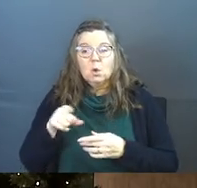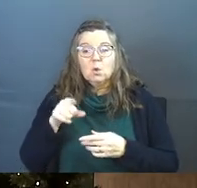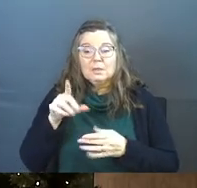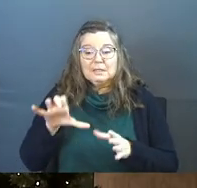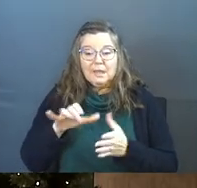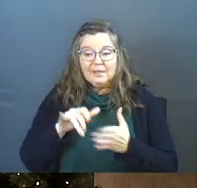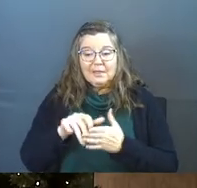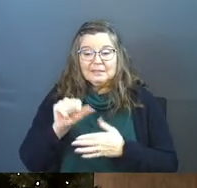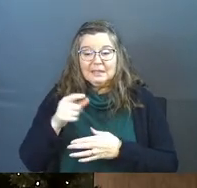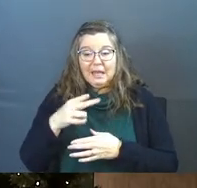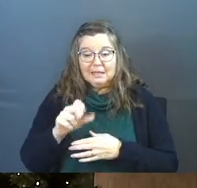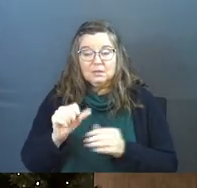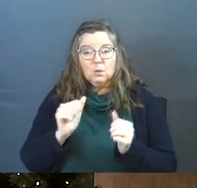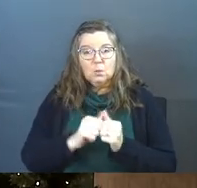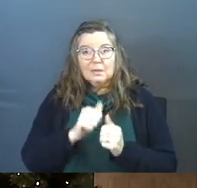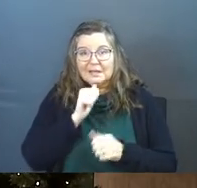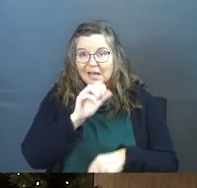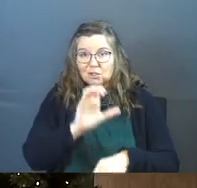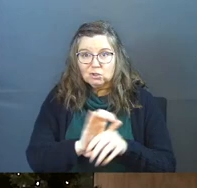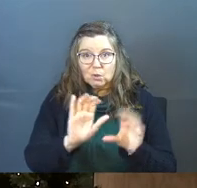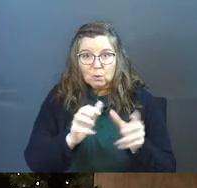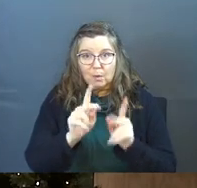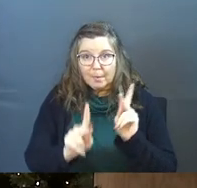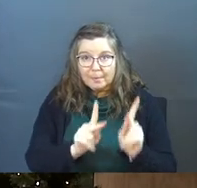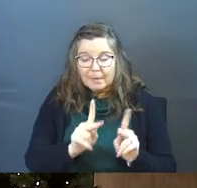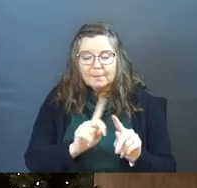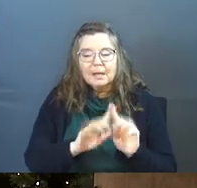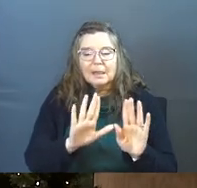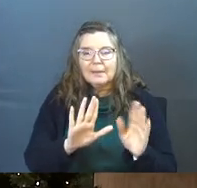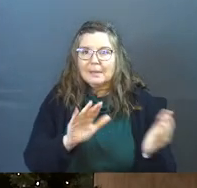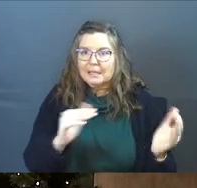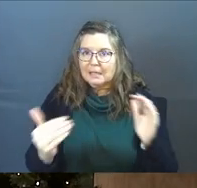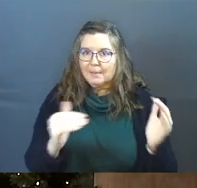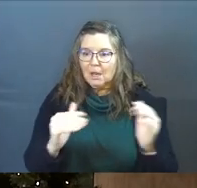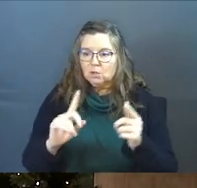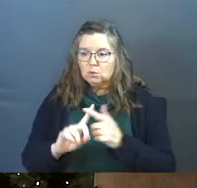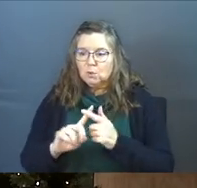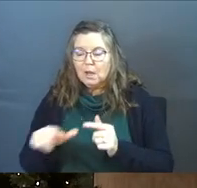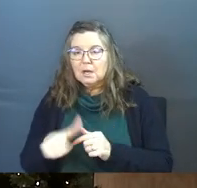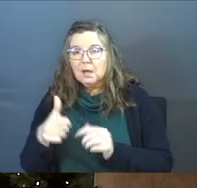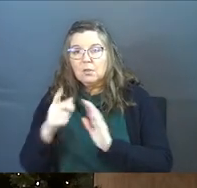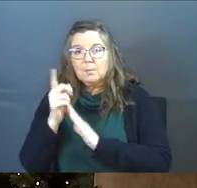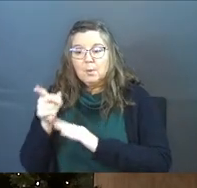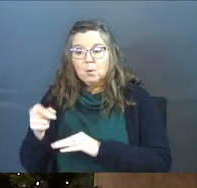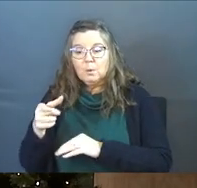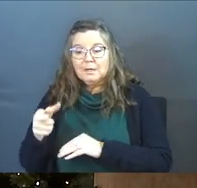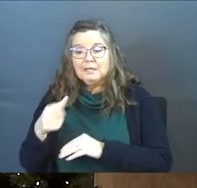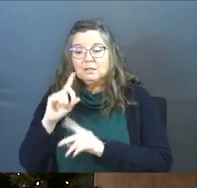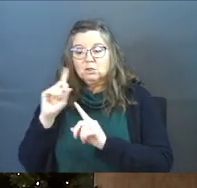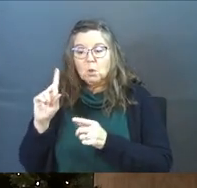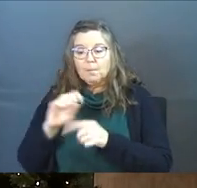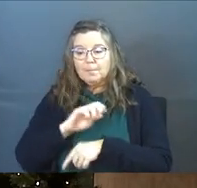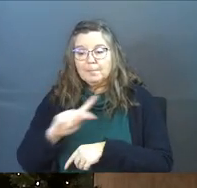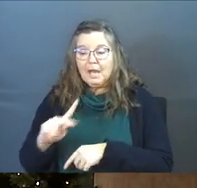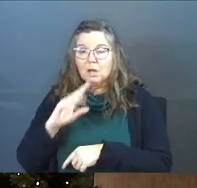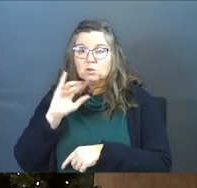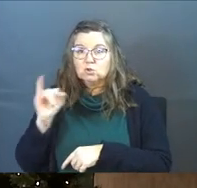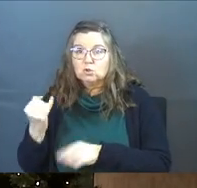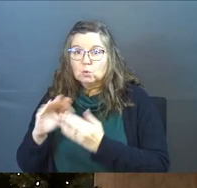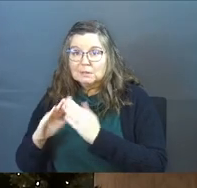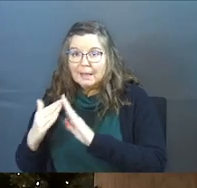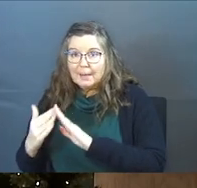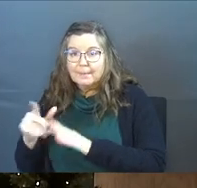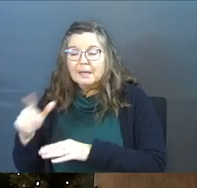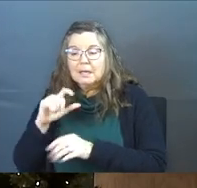does this in Athens with an unchurched group of people. But let me compare it to another moment where he's going back to Jerusalem